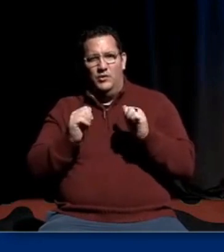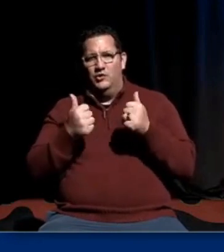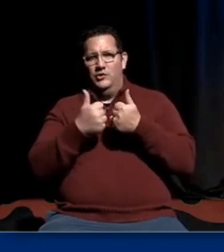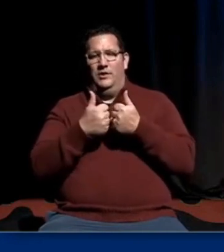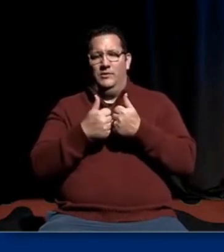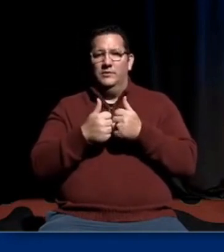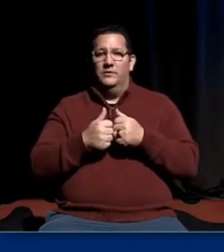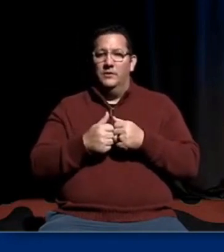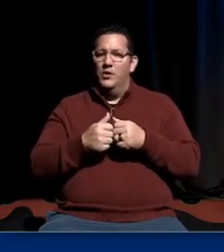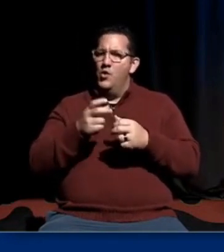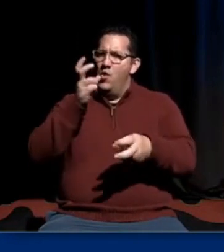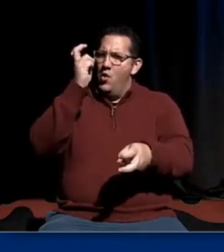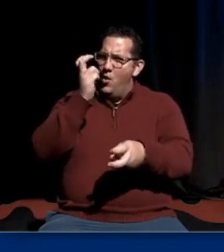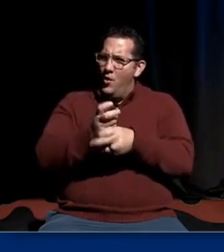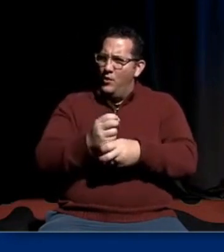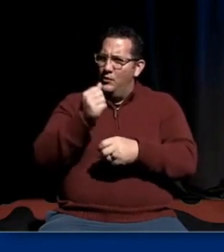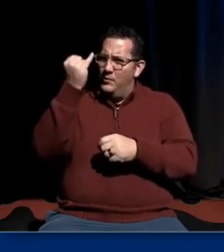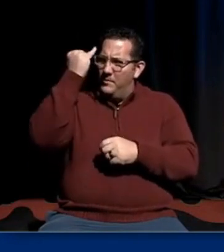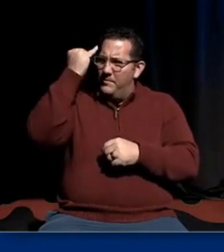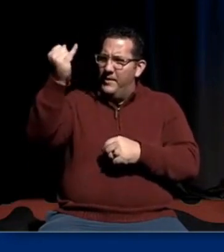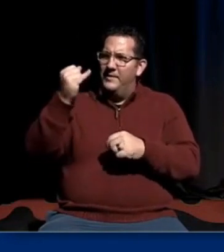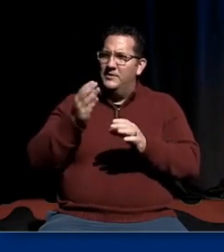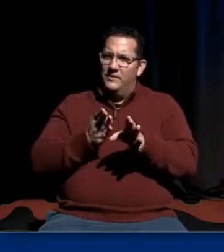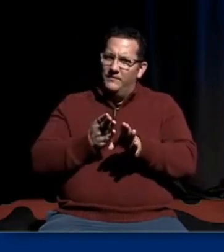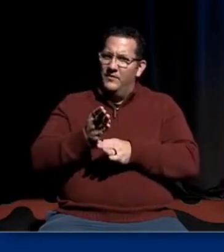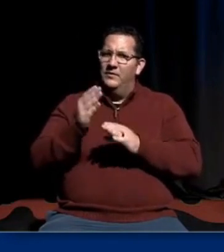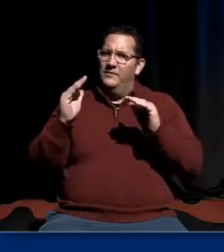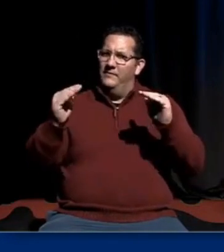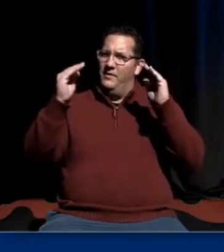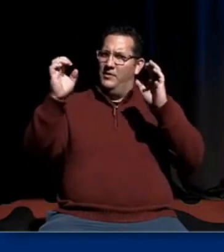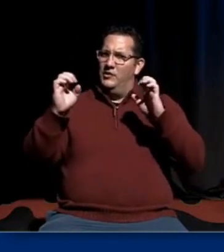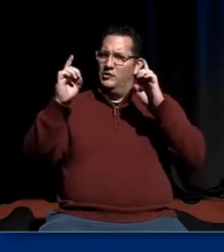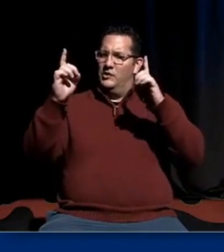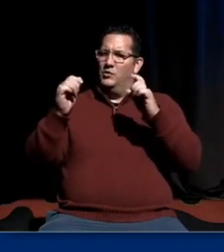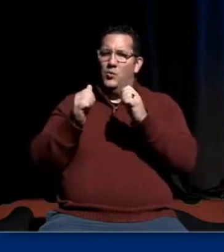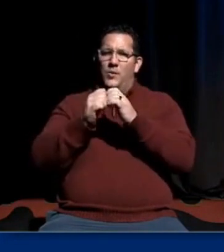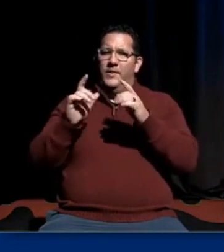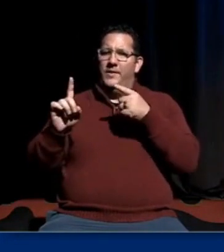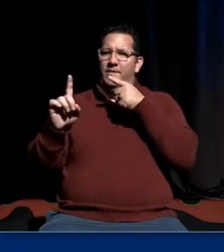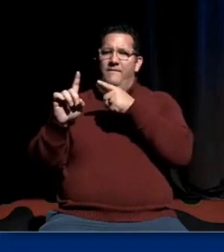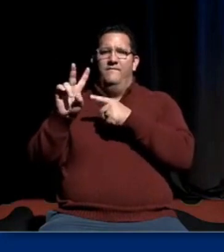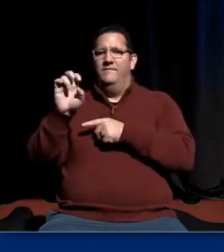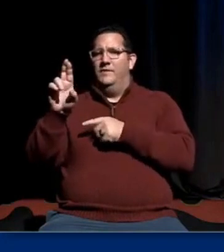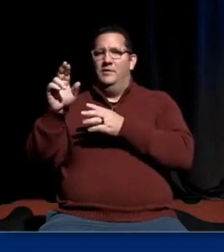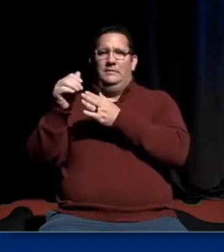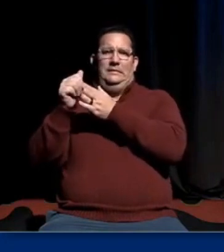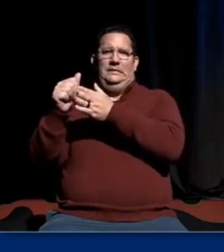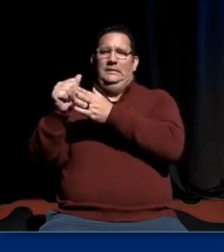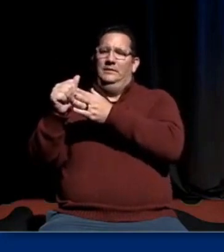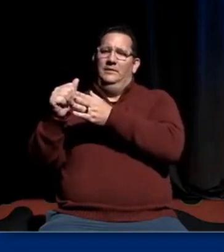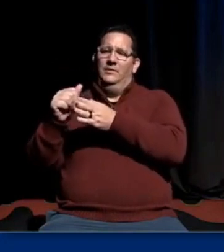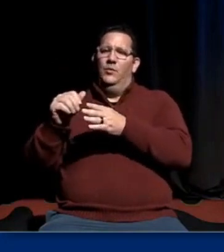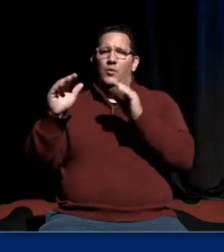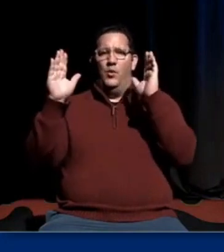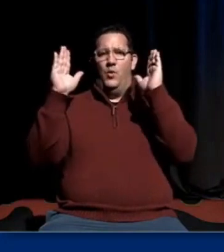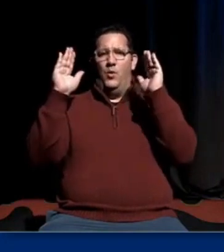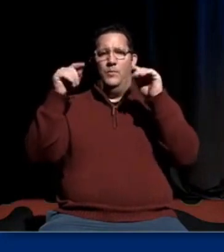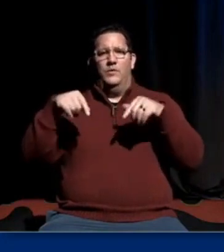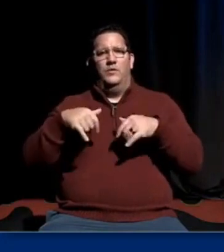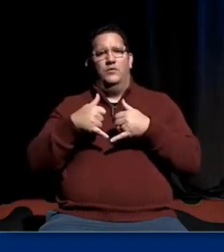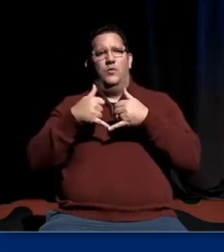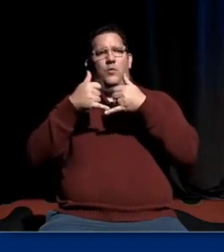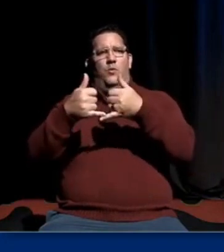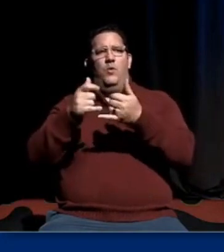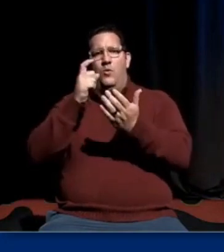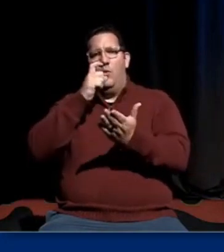It is hard to imagine the field of higher education without Victor at the forefront. We hope that this award will